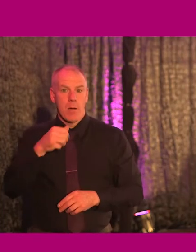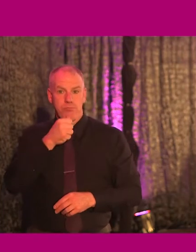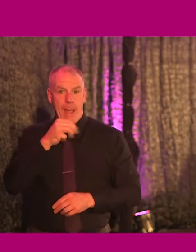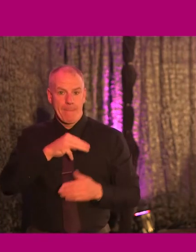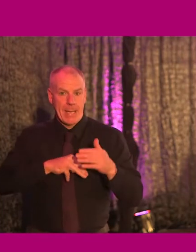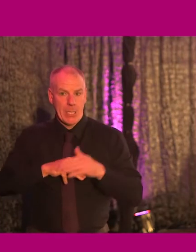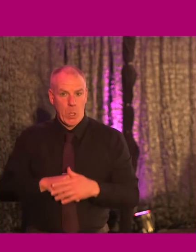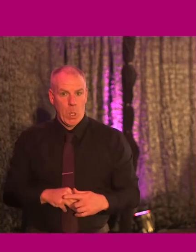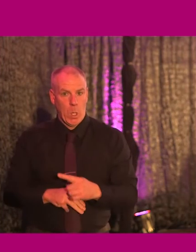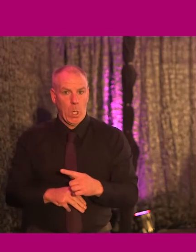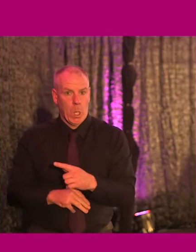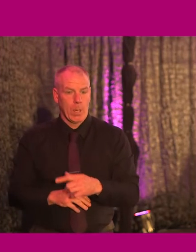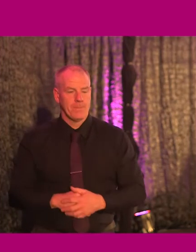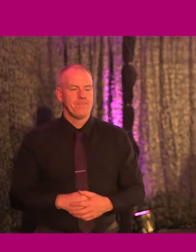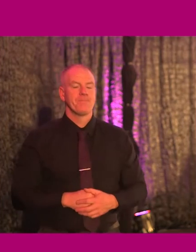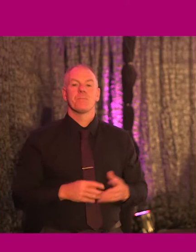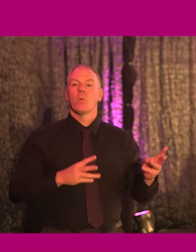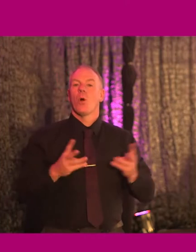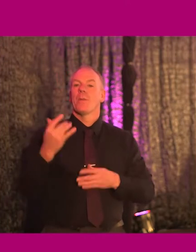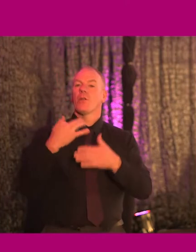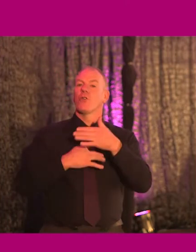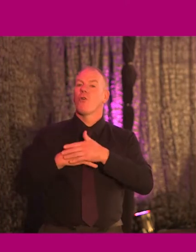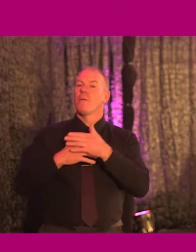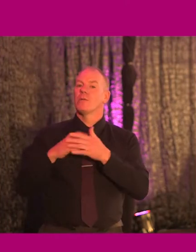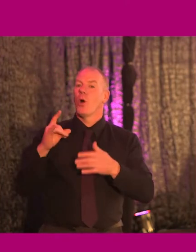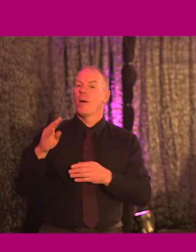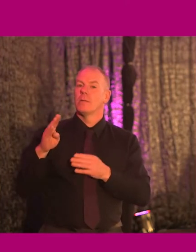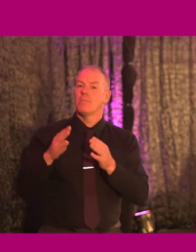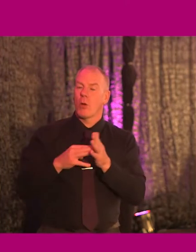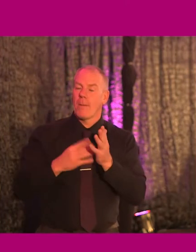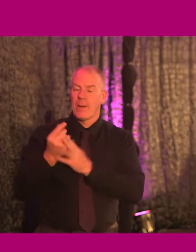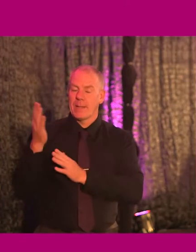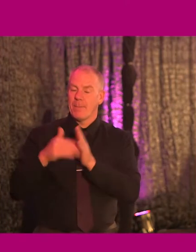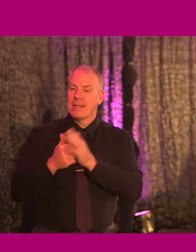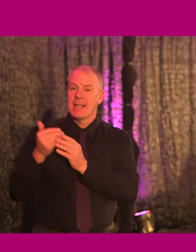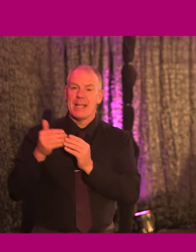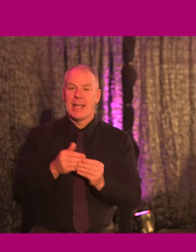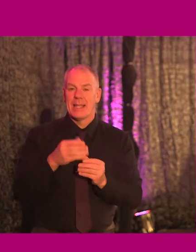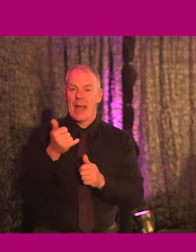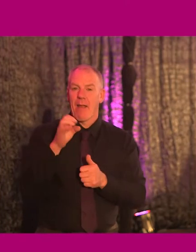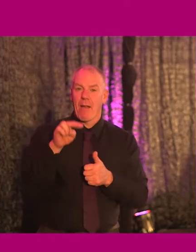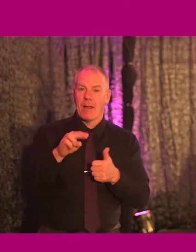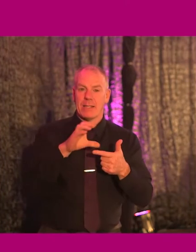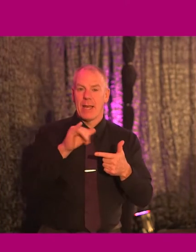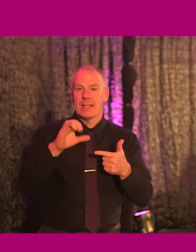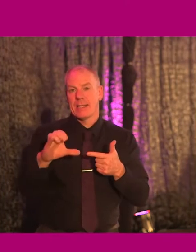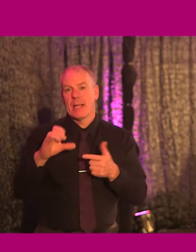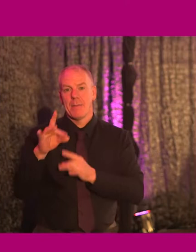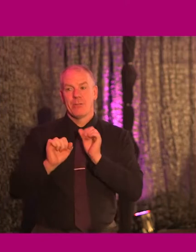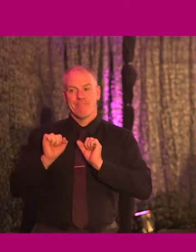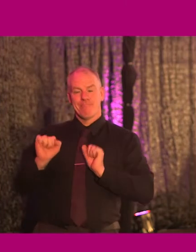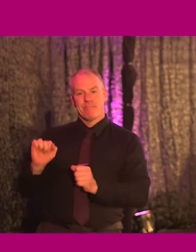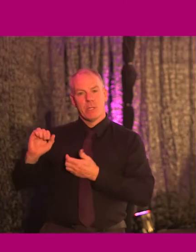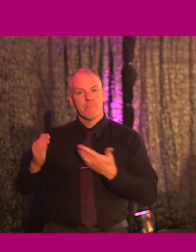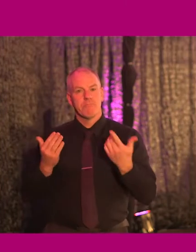She is currently working with the Government Hubs Program alongside industry-leading experts such as ACON and CIC to ensure that they are delivering